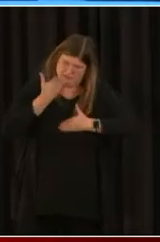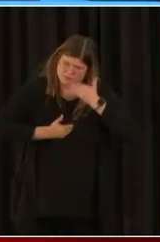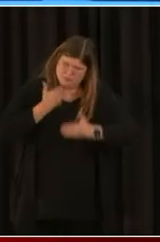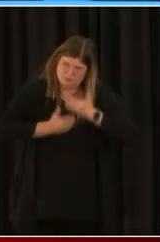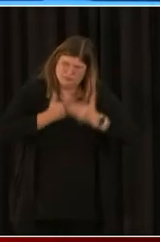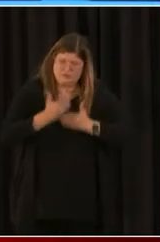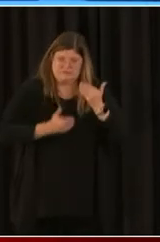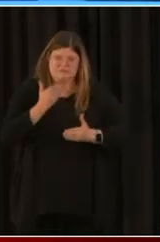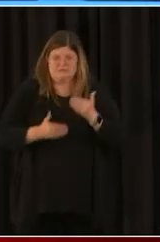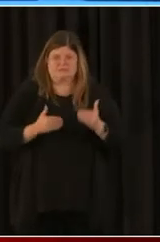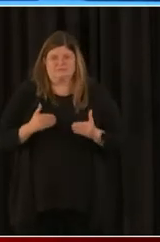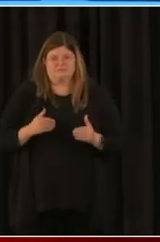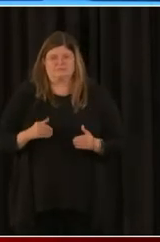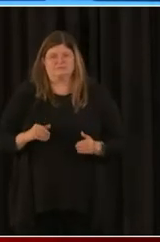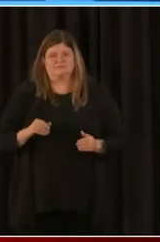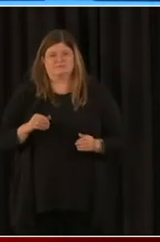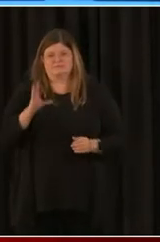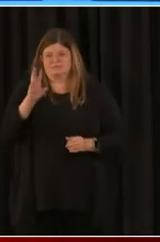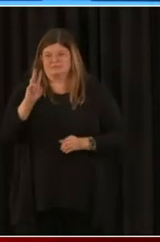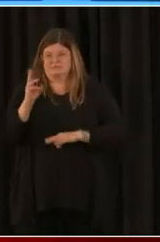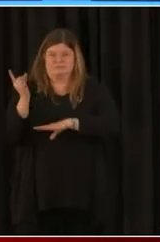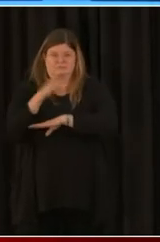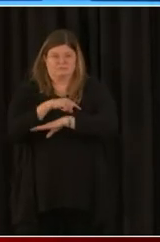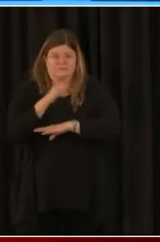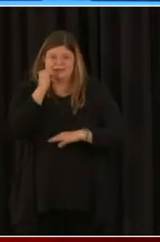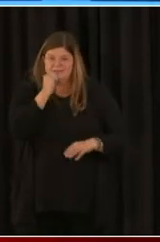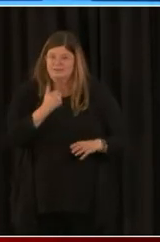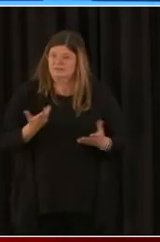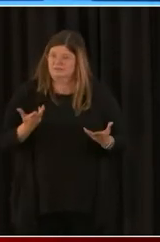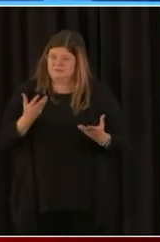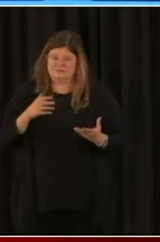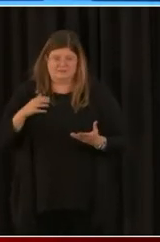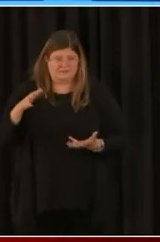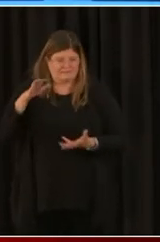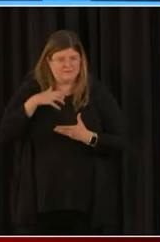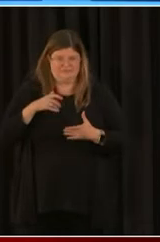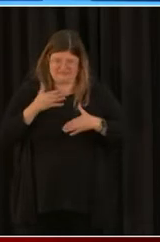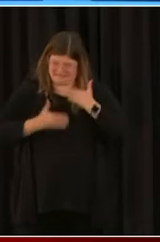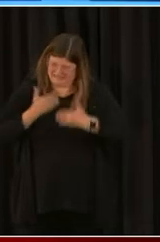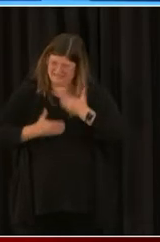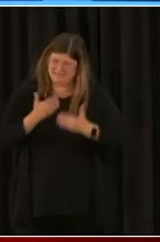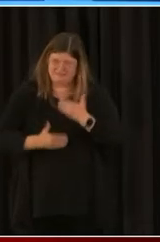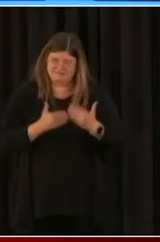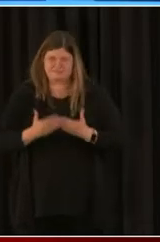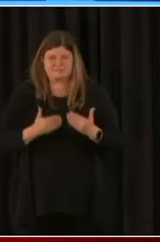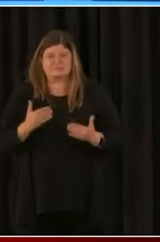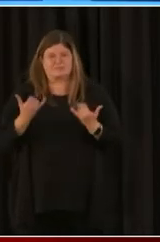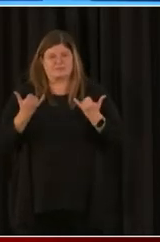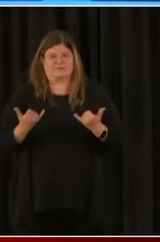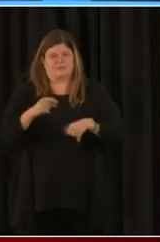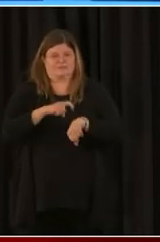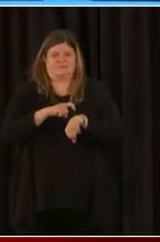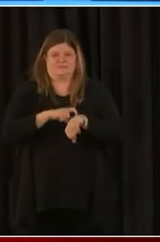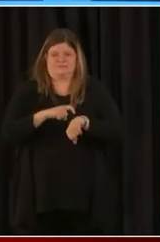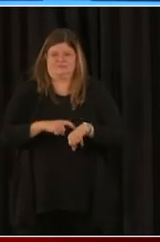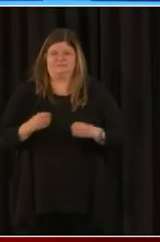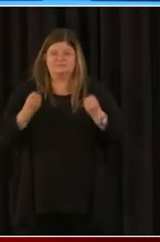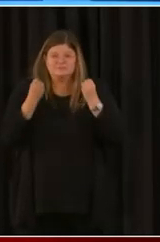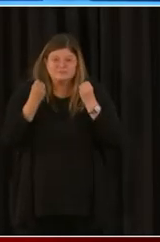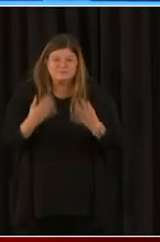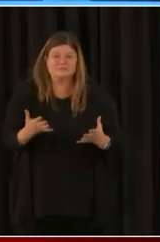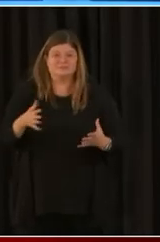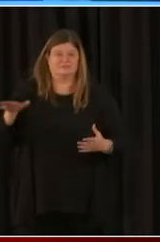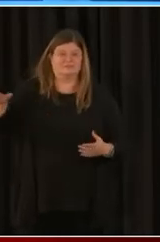get those applications processed manually. But this time around, City First Bank and a lot of other financial organizations